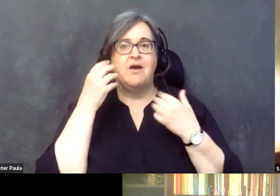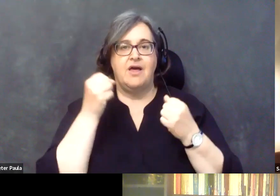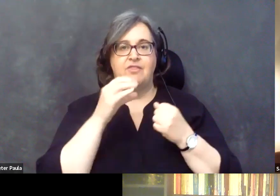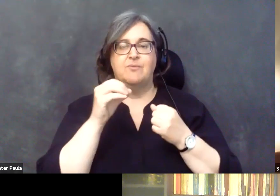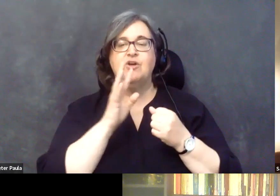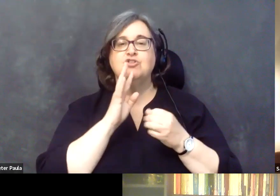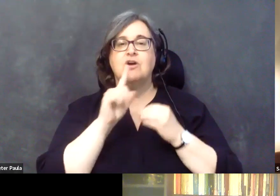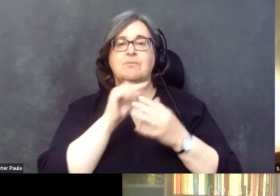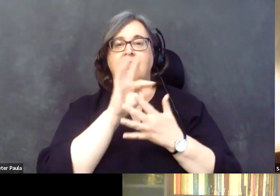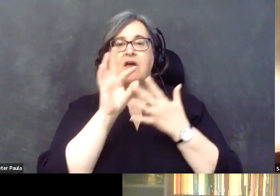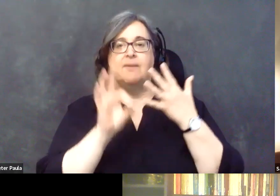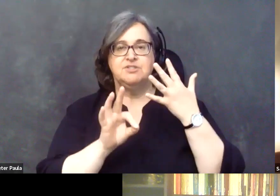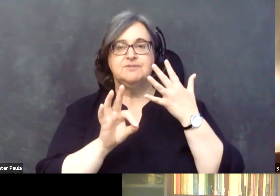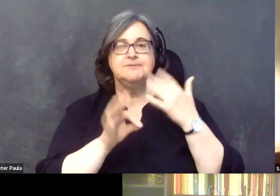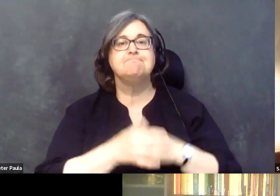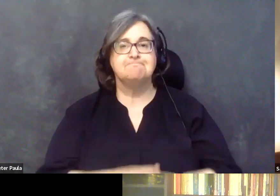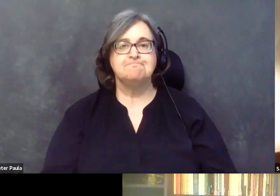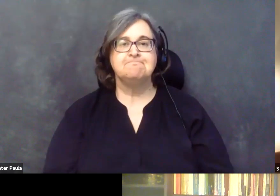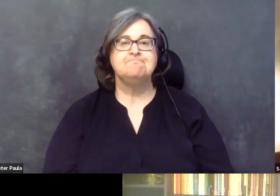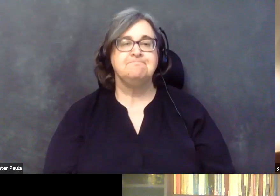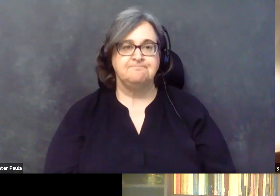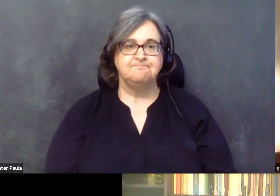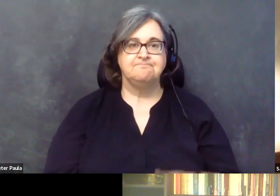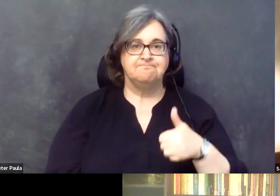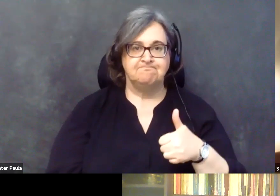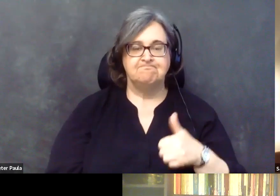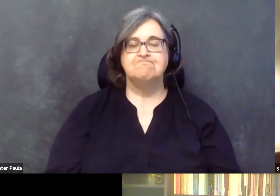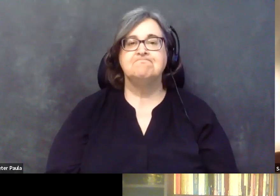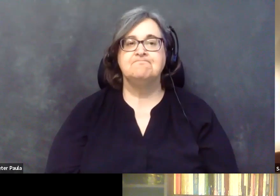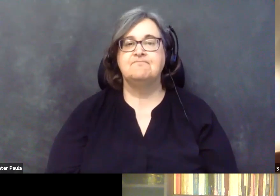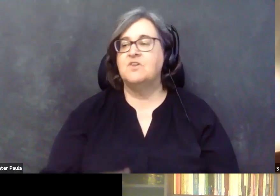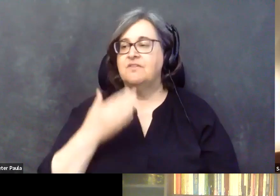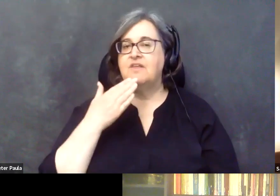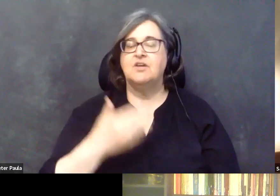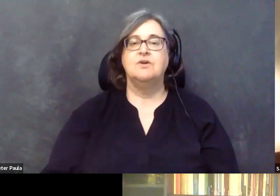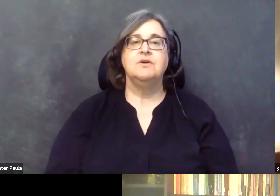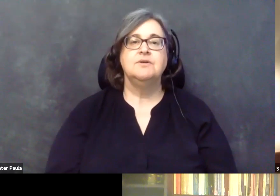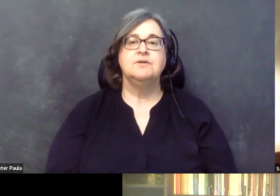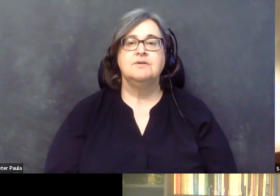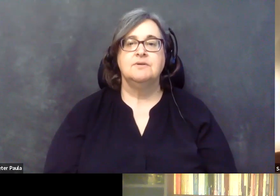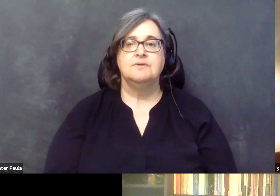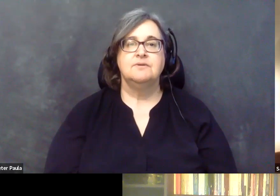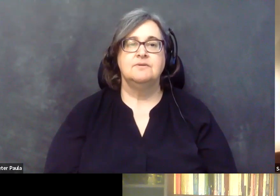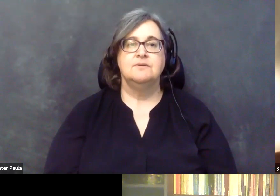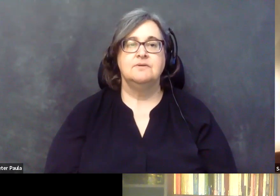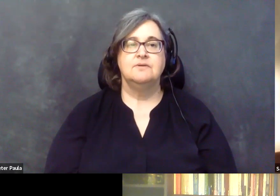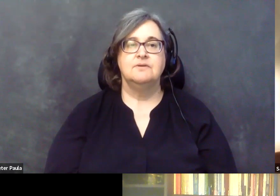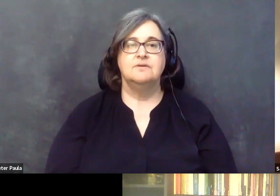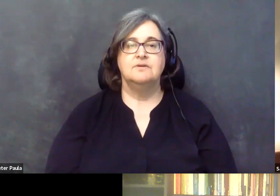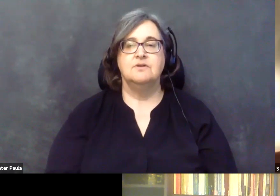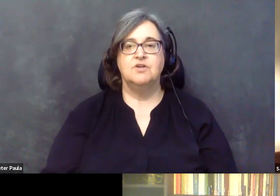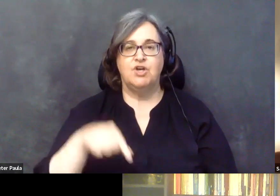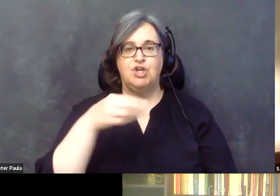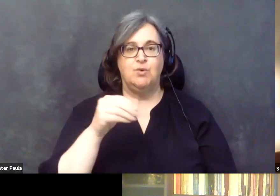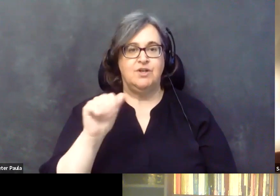options they can offer. Right. Right. Okay. Thank you for that. So, um, this is in the Q and a